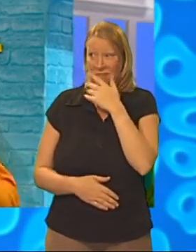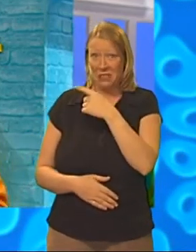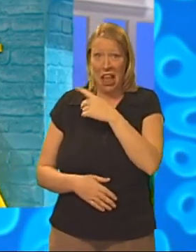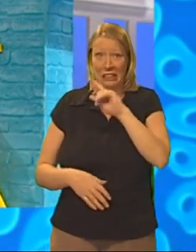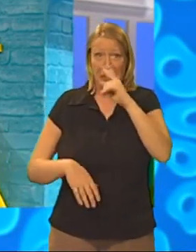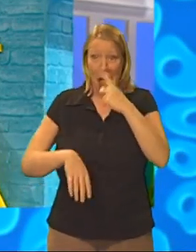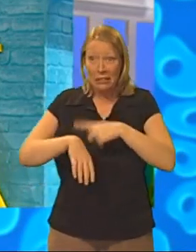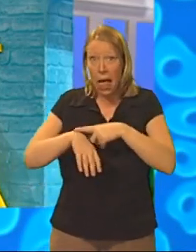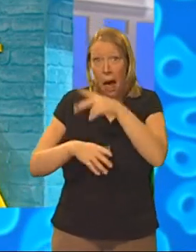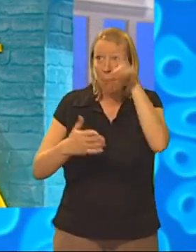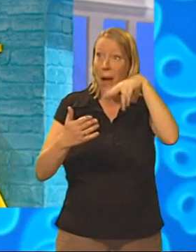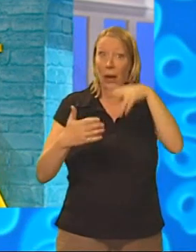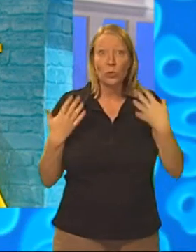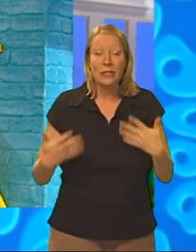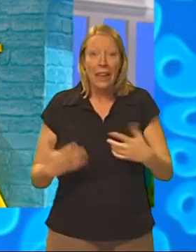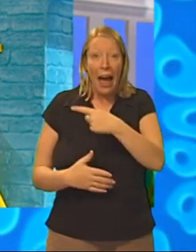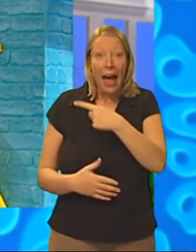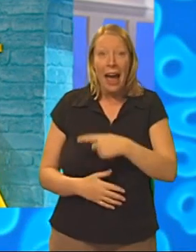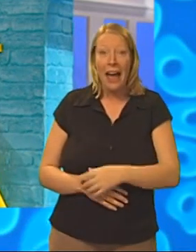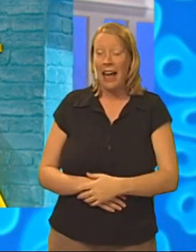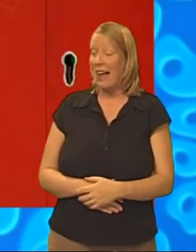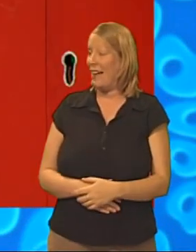that's the second time you've been painted today, Small.